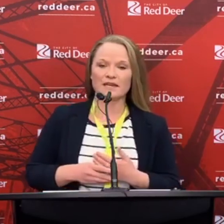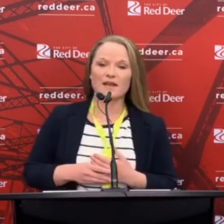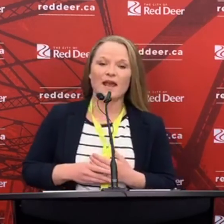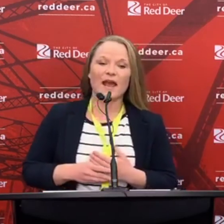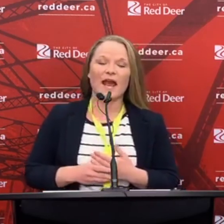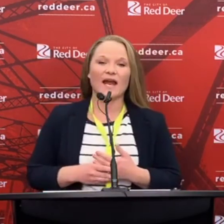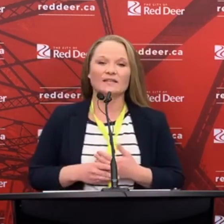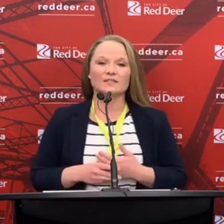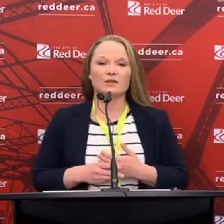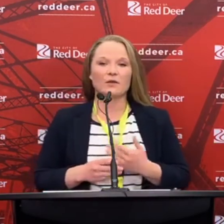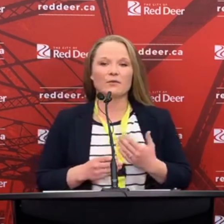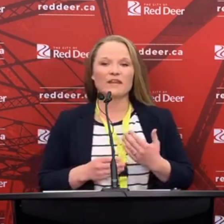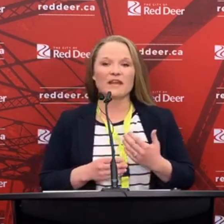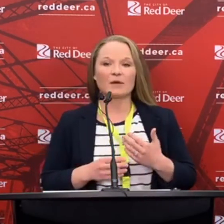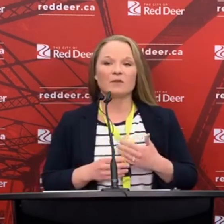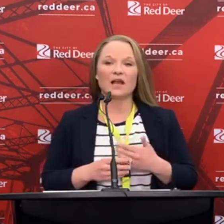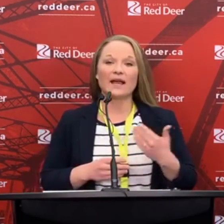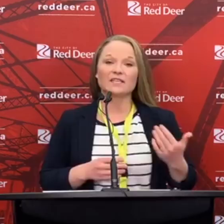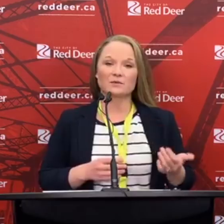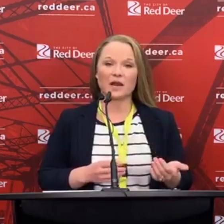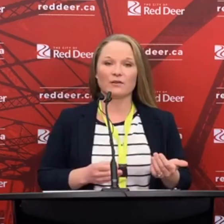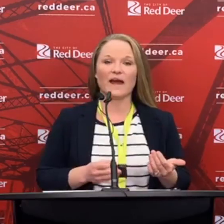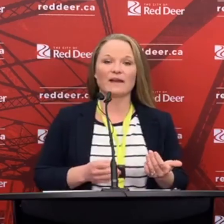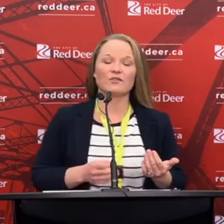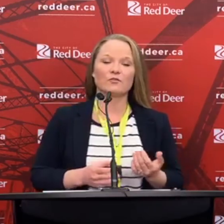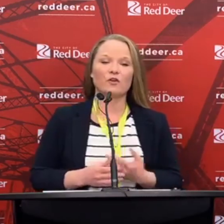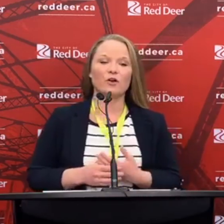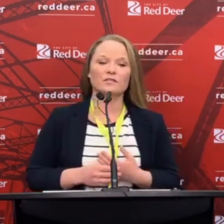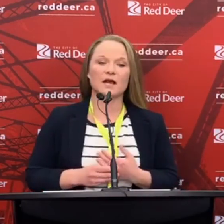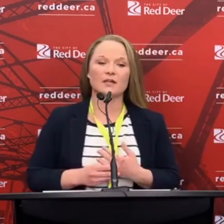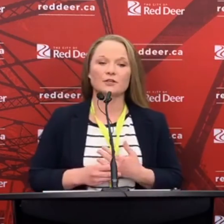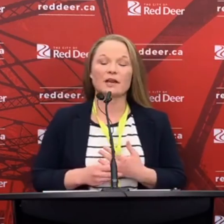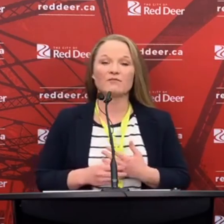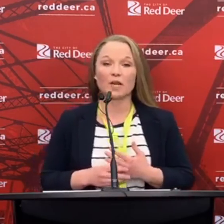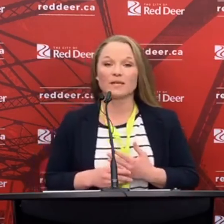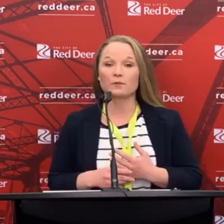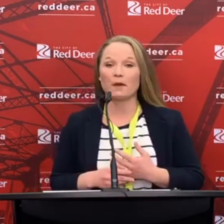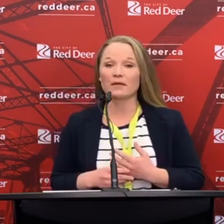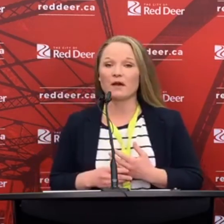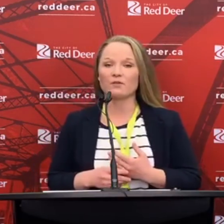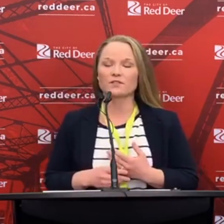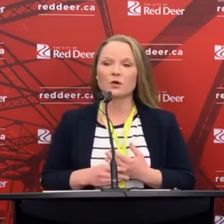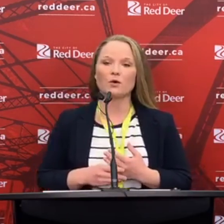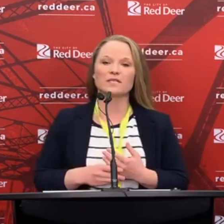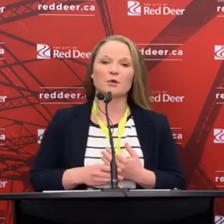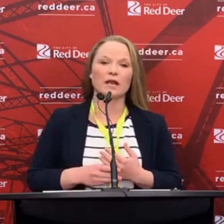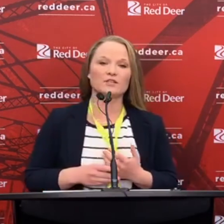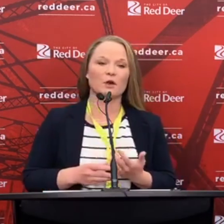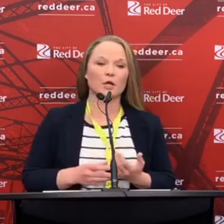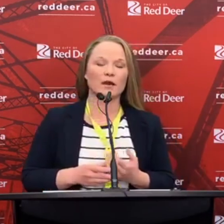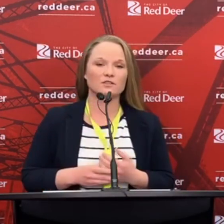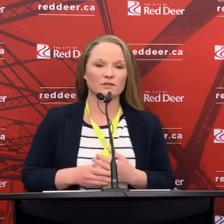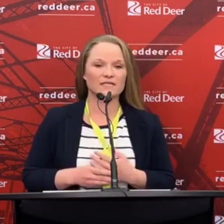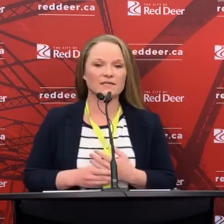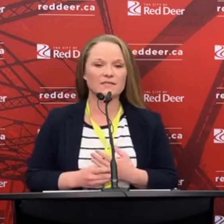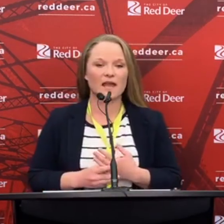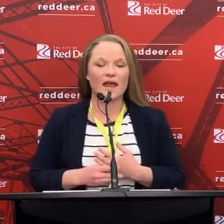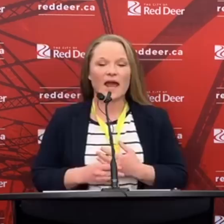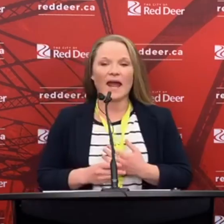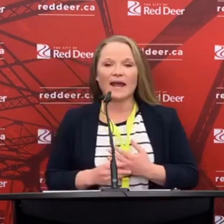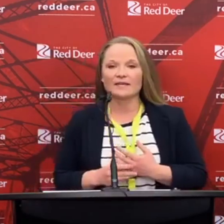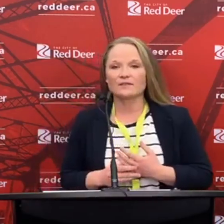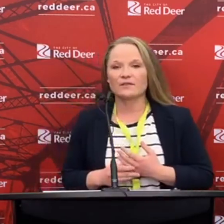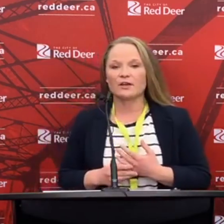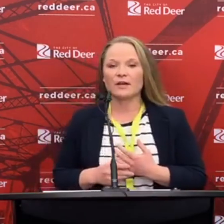of emergency, and the compliance around that falls under environmental public health. So, it's a branch of Alberta Health Services,